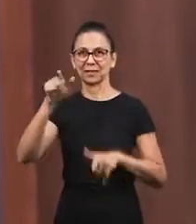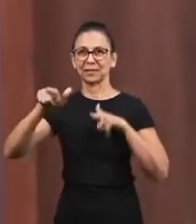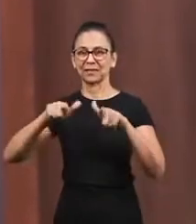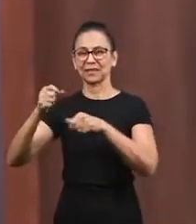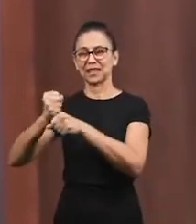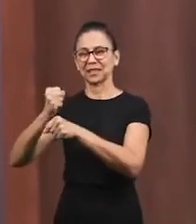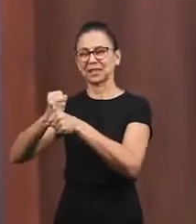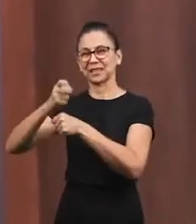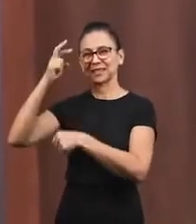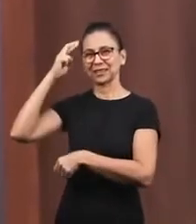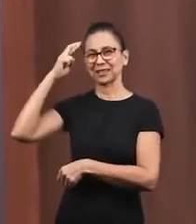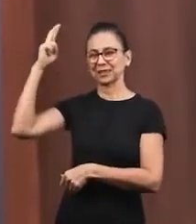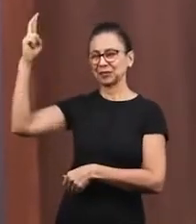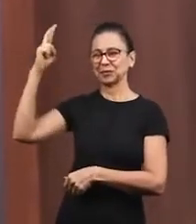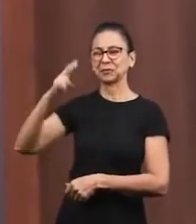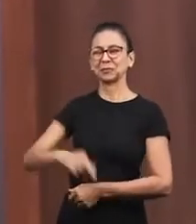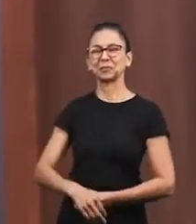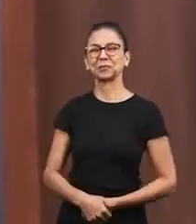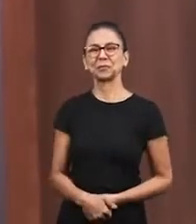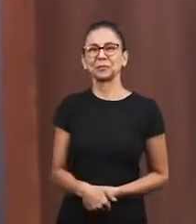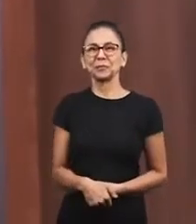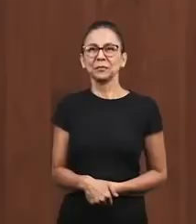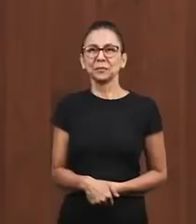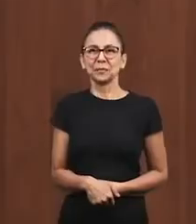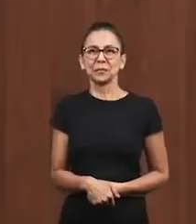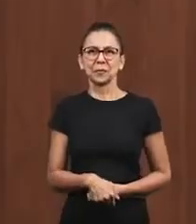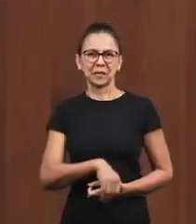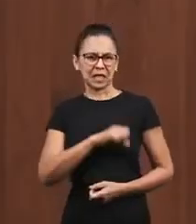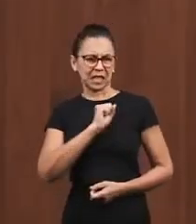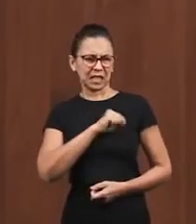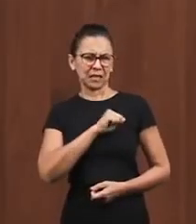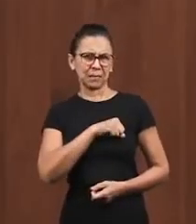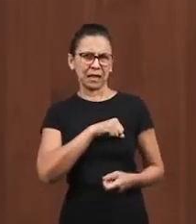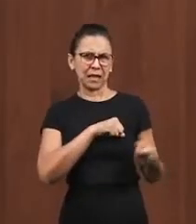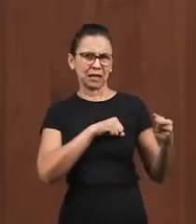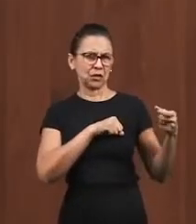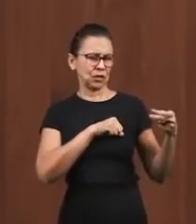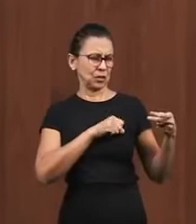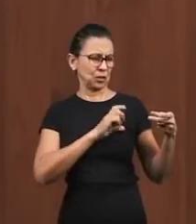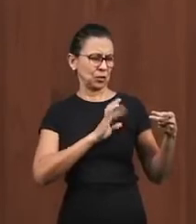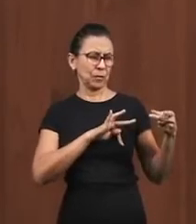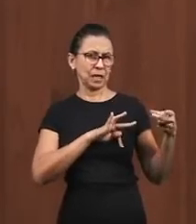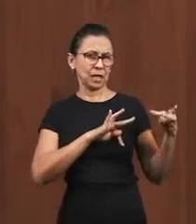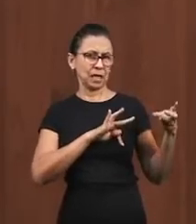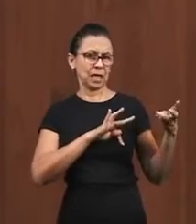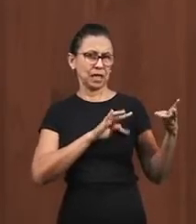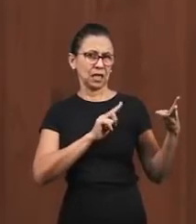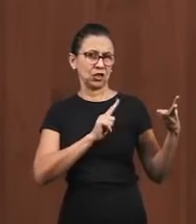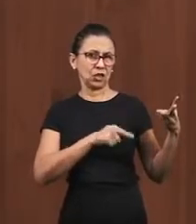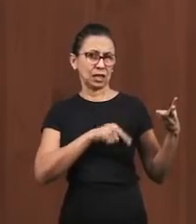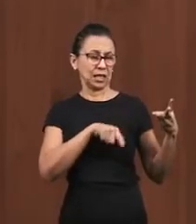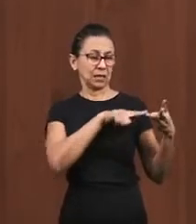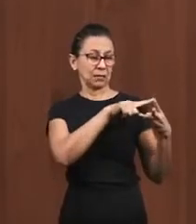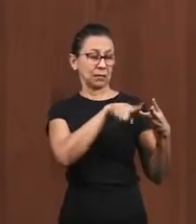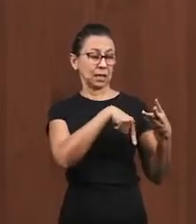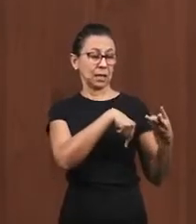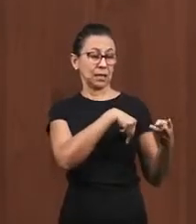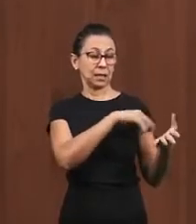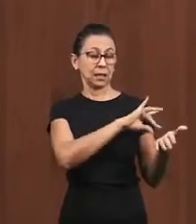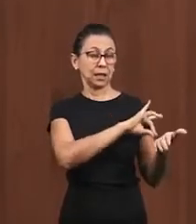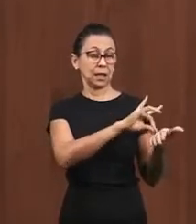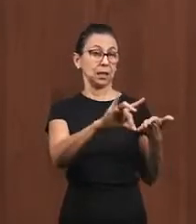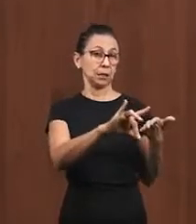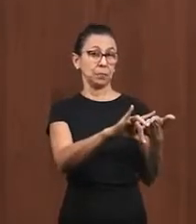Sambala and Tobiah and Jessen were the enemies they opposed the work of the Lord but there will be people that will